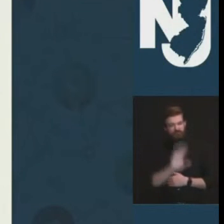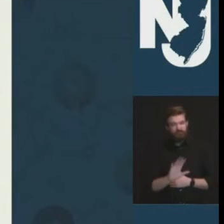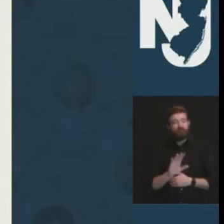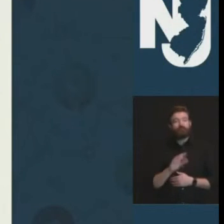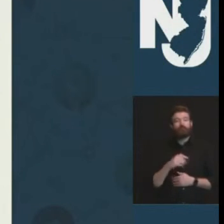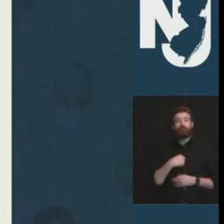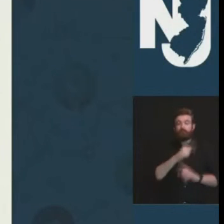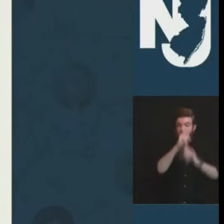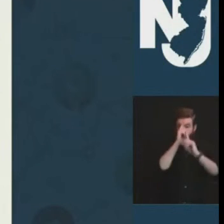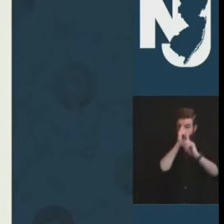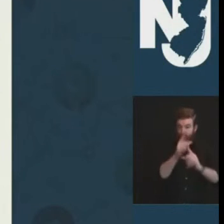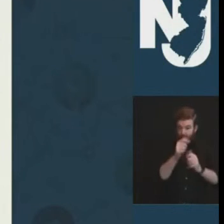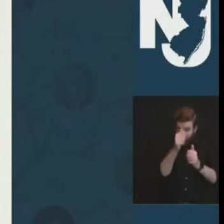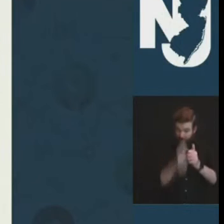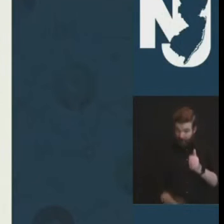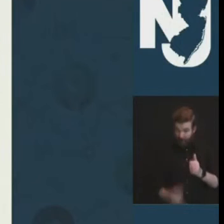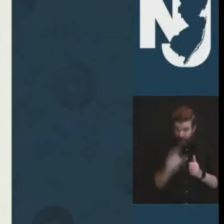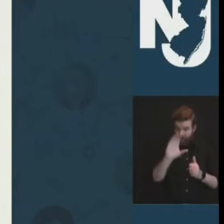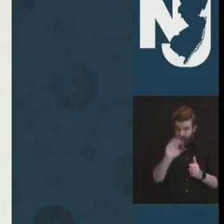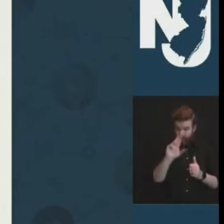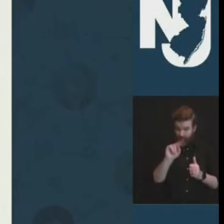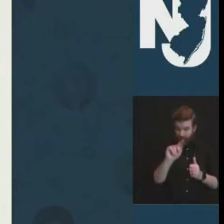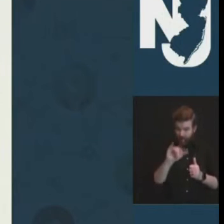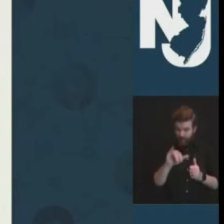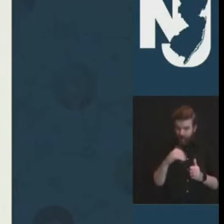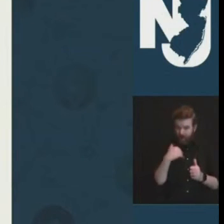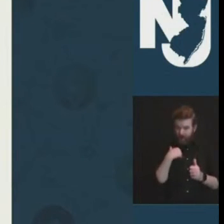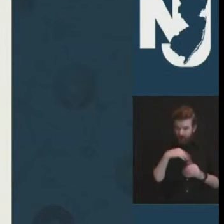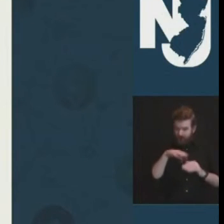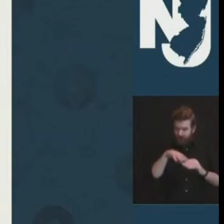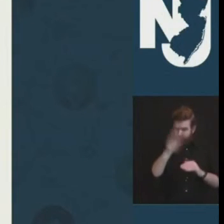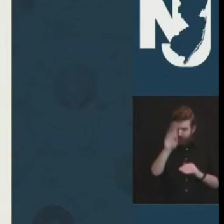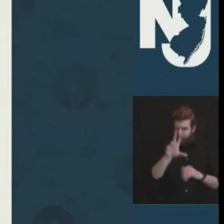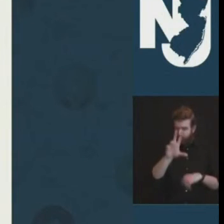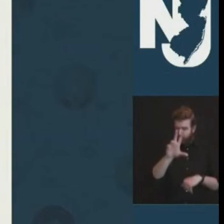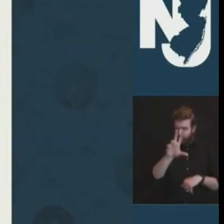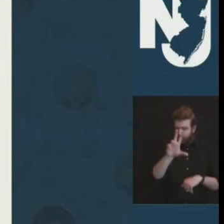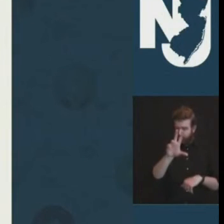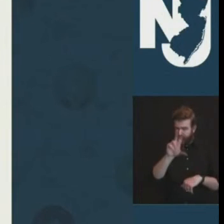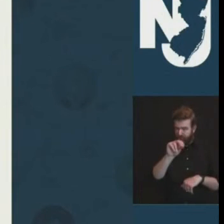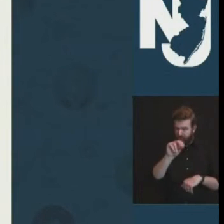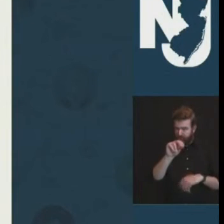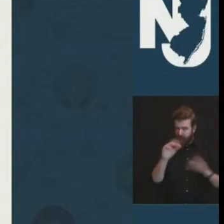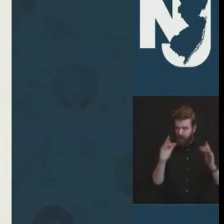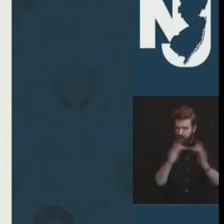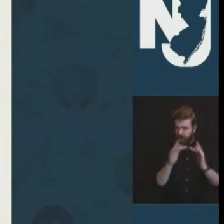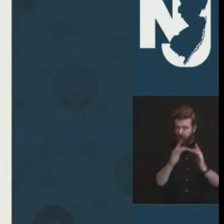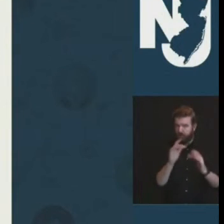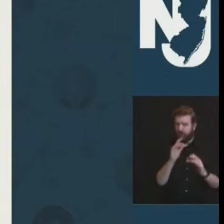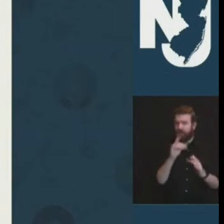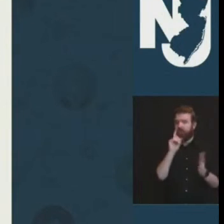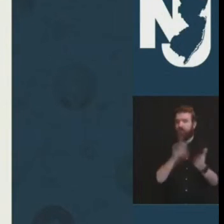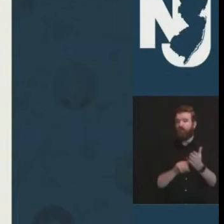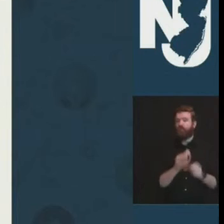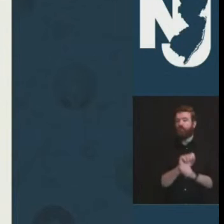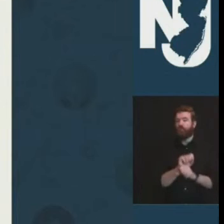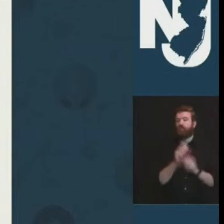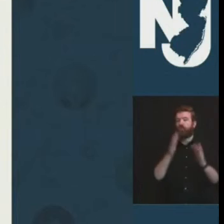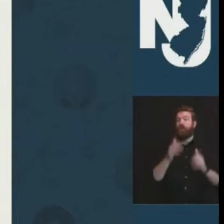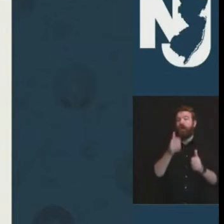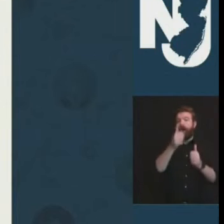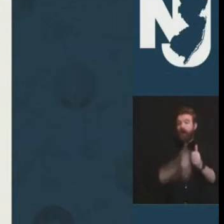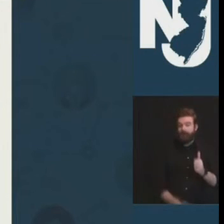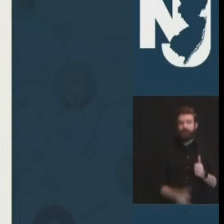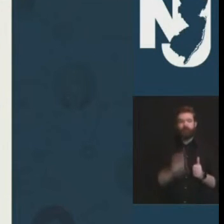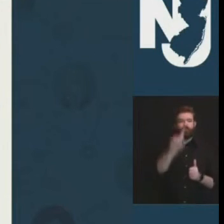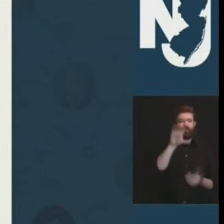every 100 000 residents this past week 120 new tracers came online and with their additions both essex and union